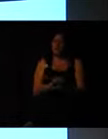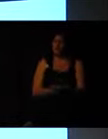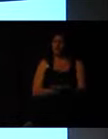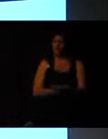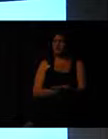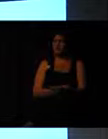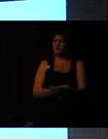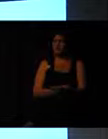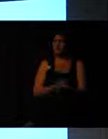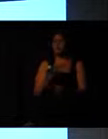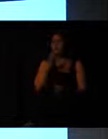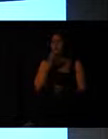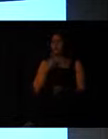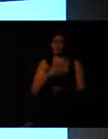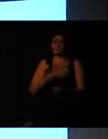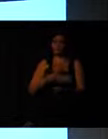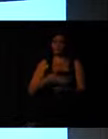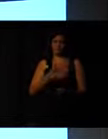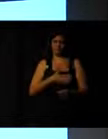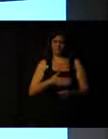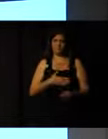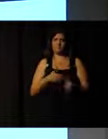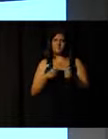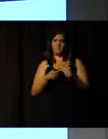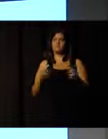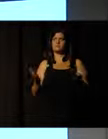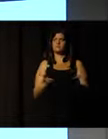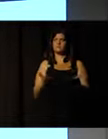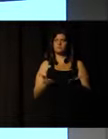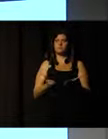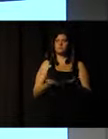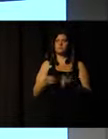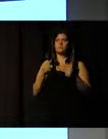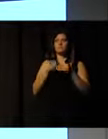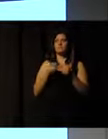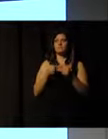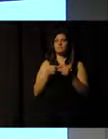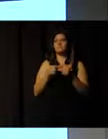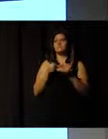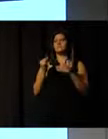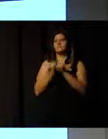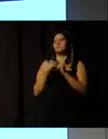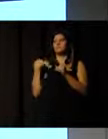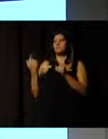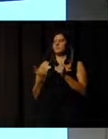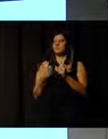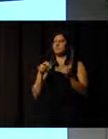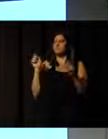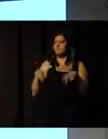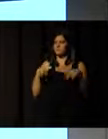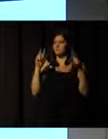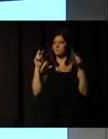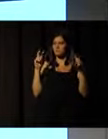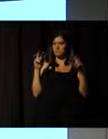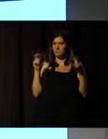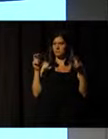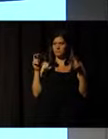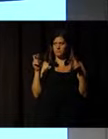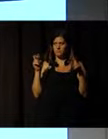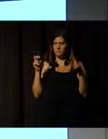everyone. It's a great pleasure to be here right now, being able to share with you